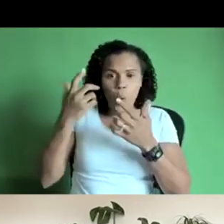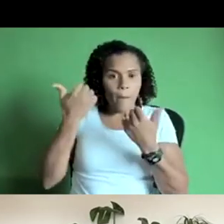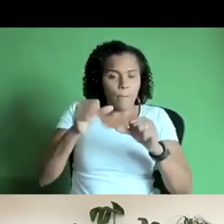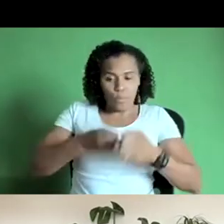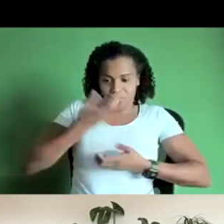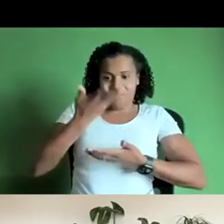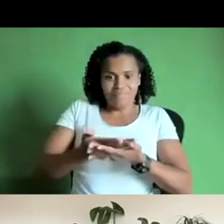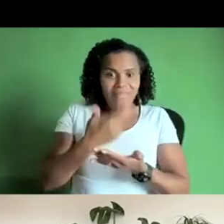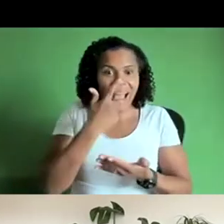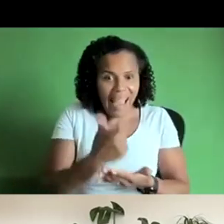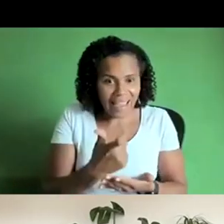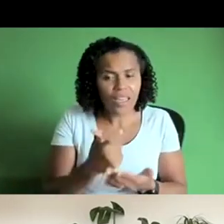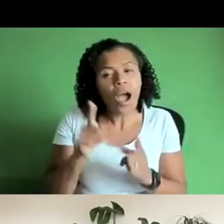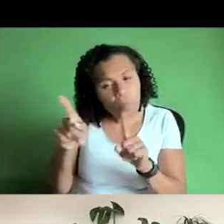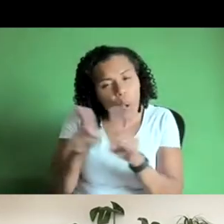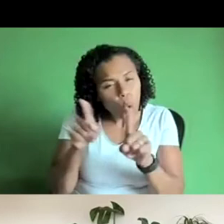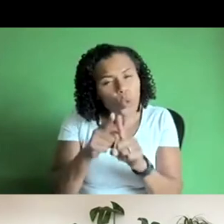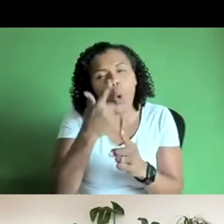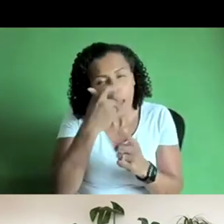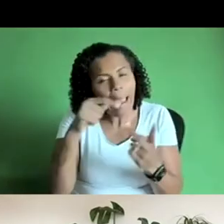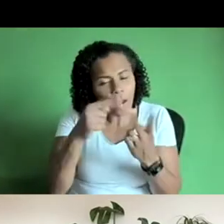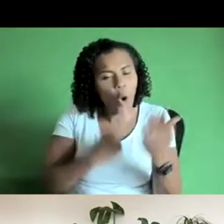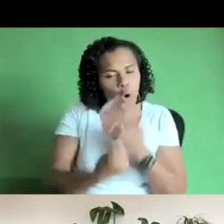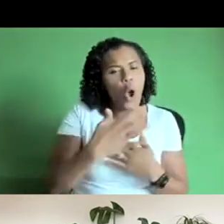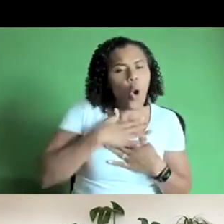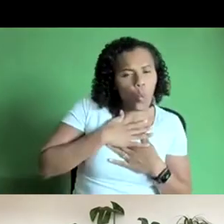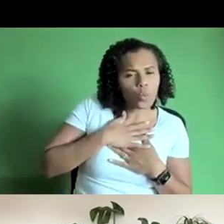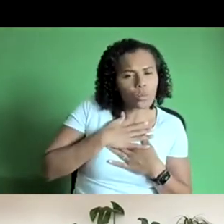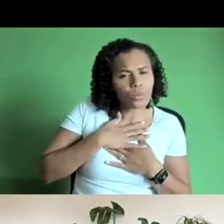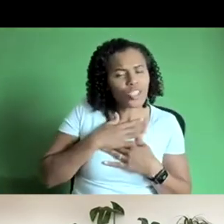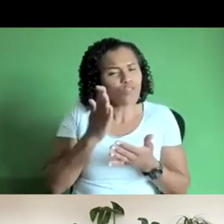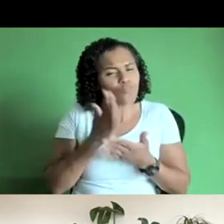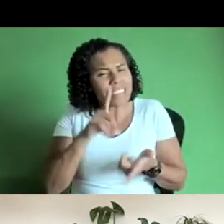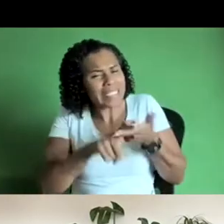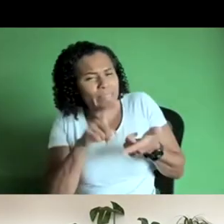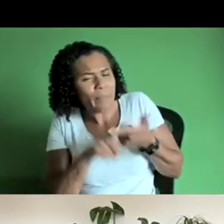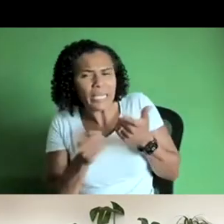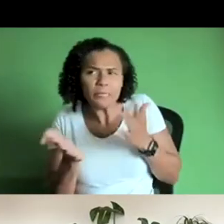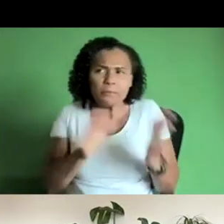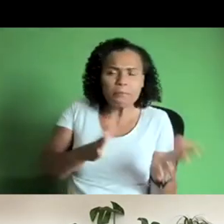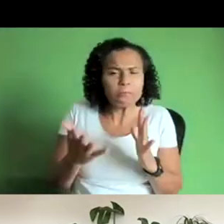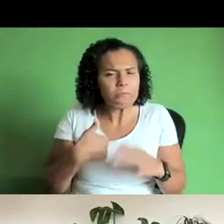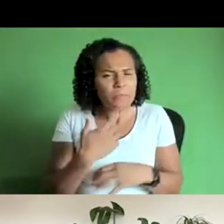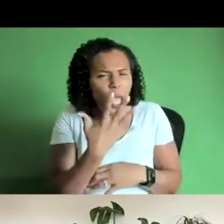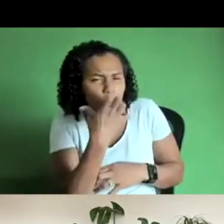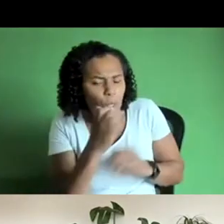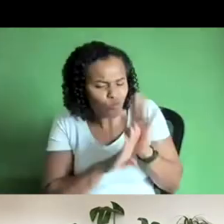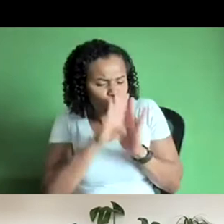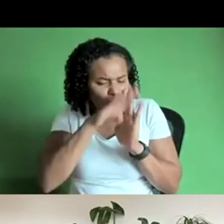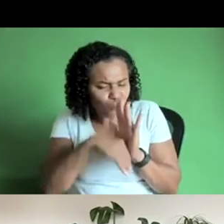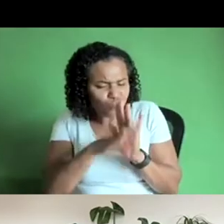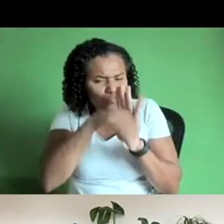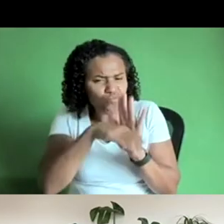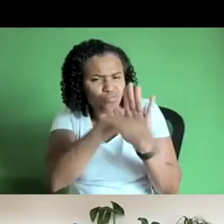on what sort of mood i'm in whether i want to collaborate with somebody or work on my own it all varies in between so